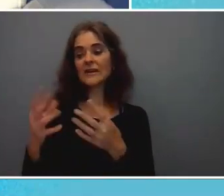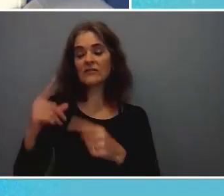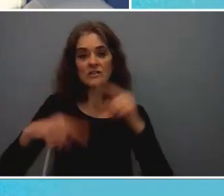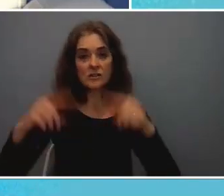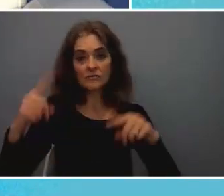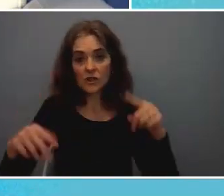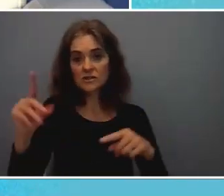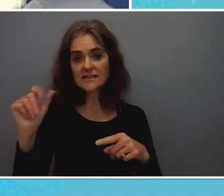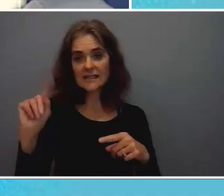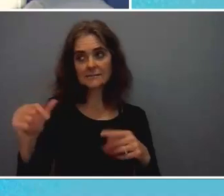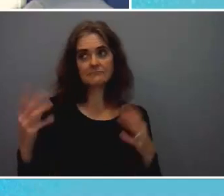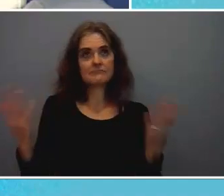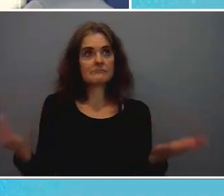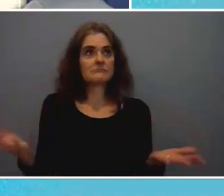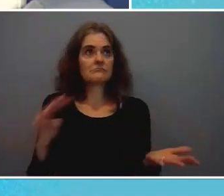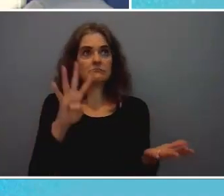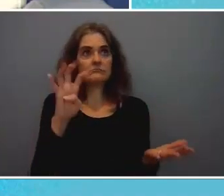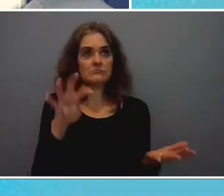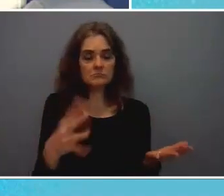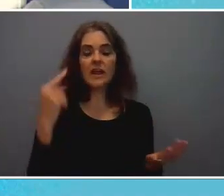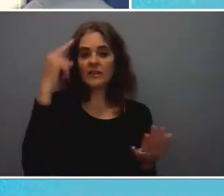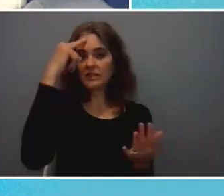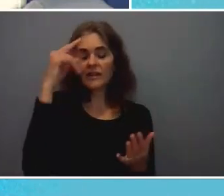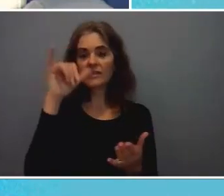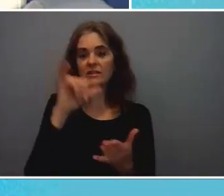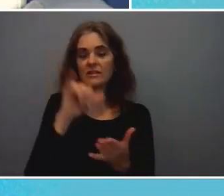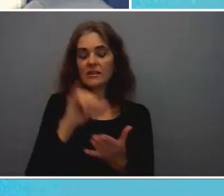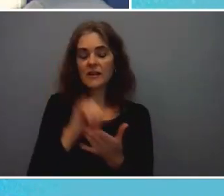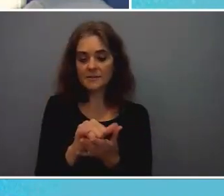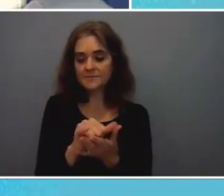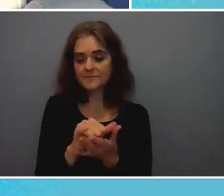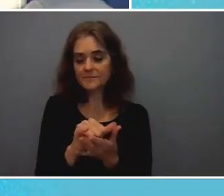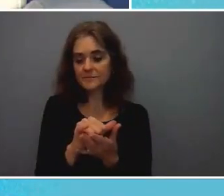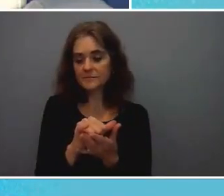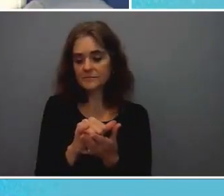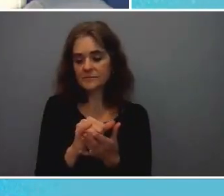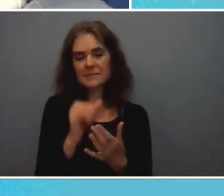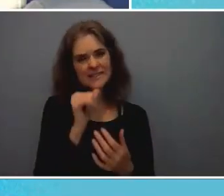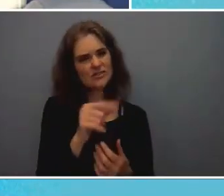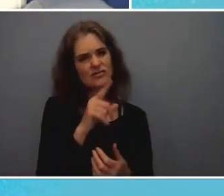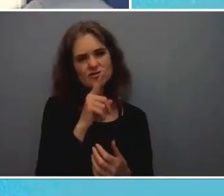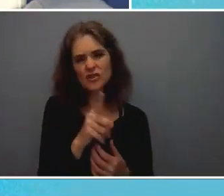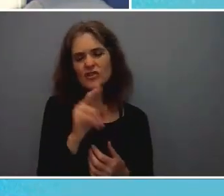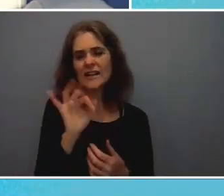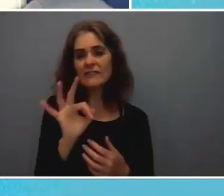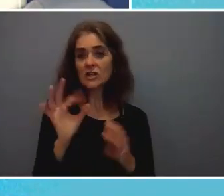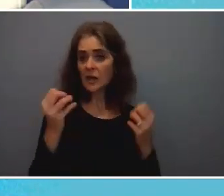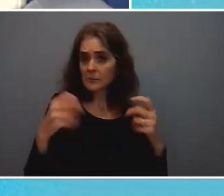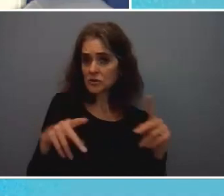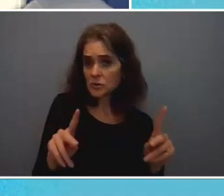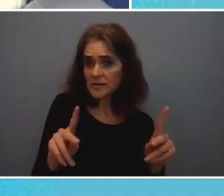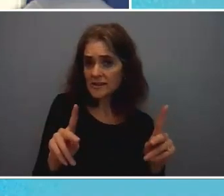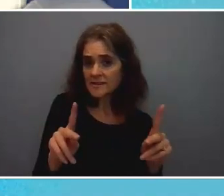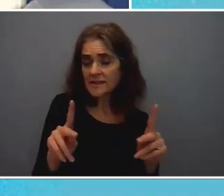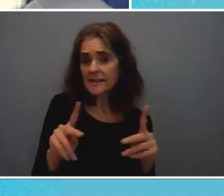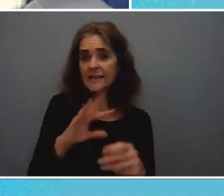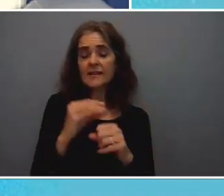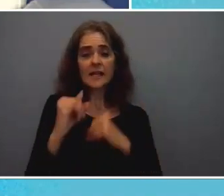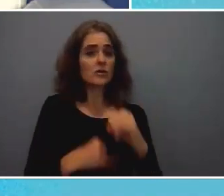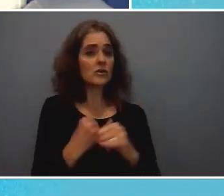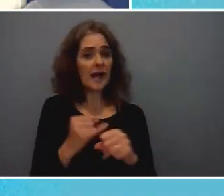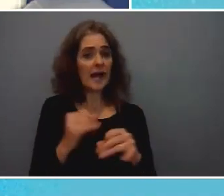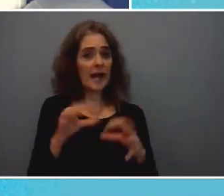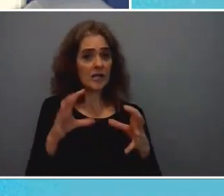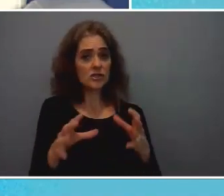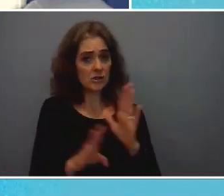so it's something that i think um not and not sure if there's an opportunity perhaps in the international development space to